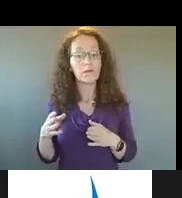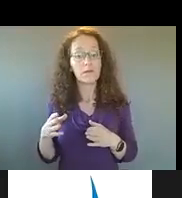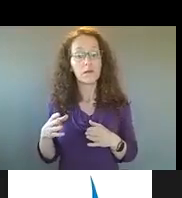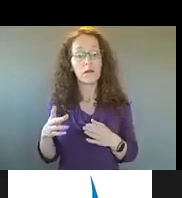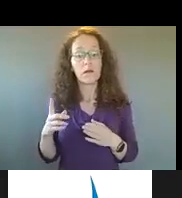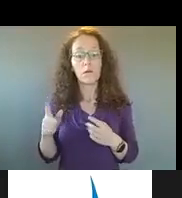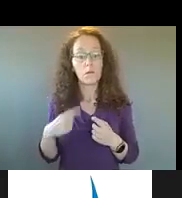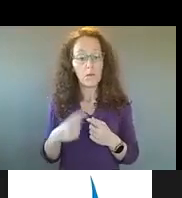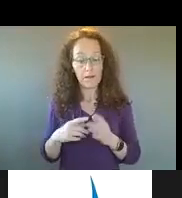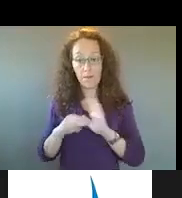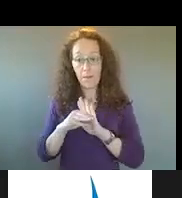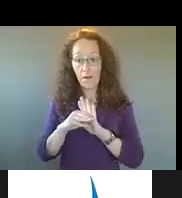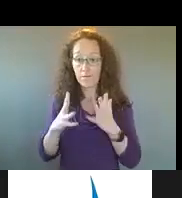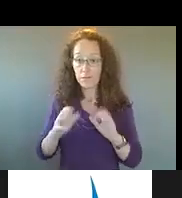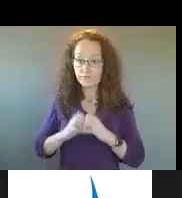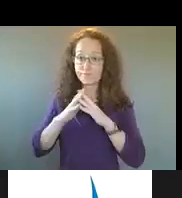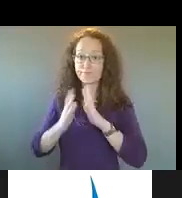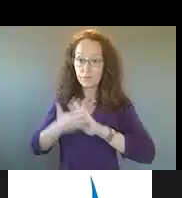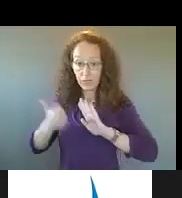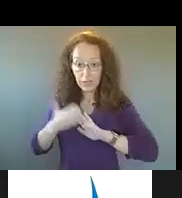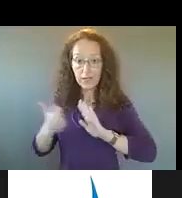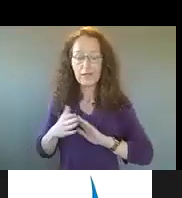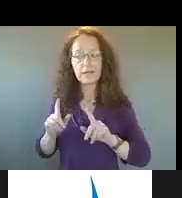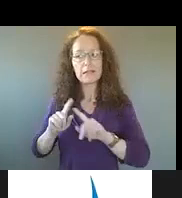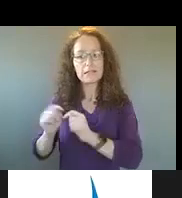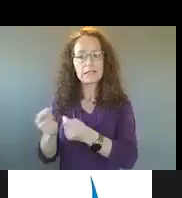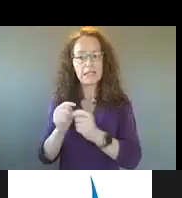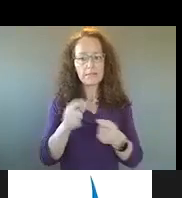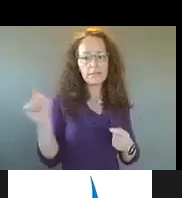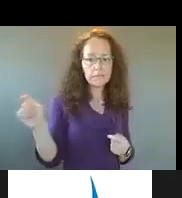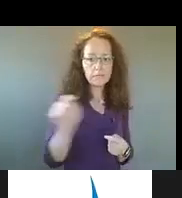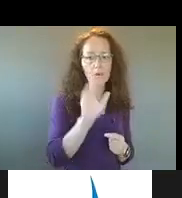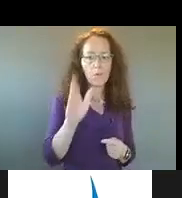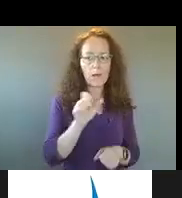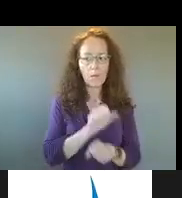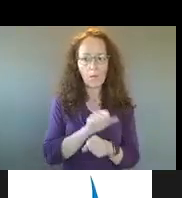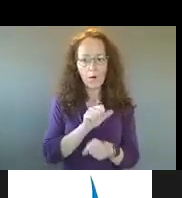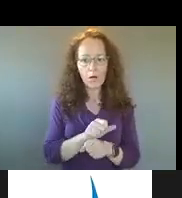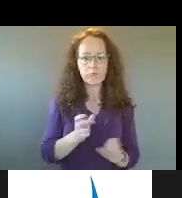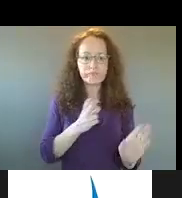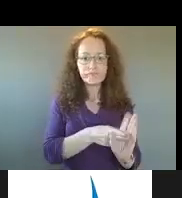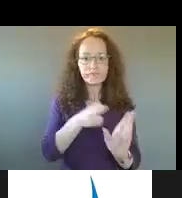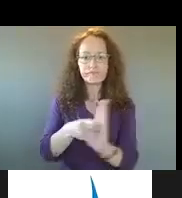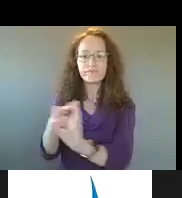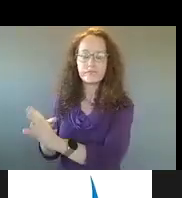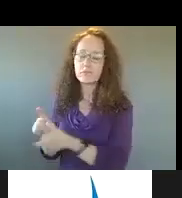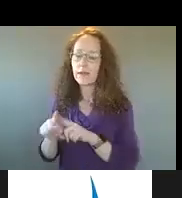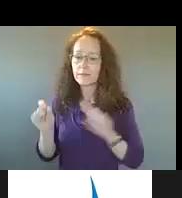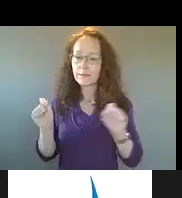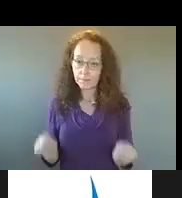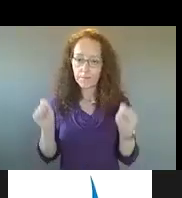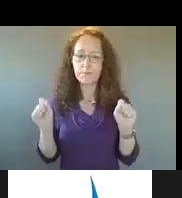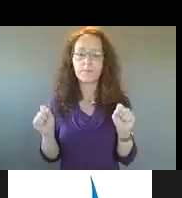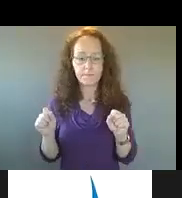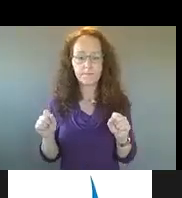um, is fully up and operational that, um, these teams will be, you know, working, um, as we're able, um, provided that,